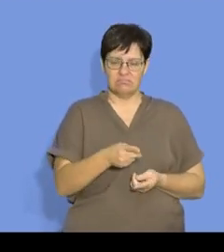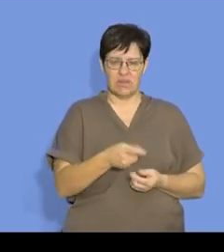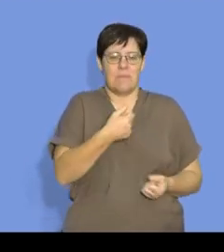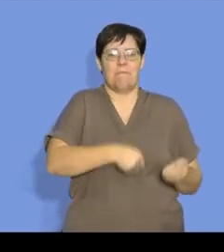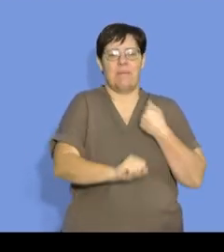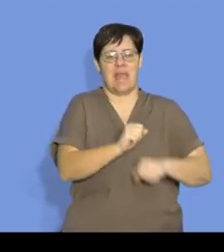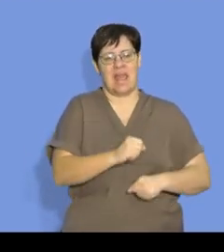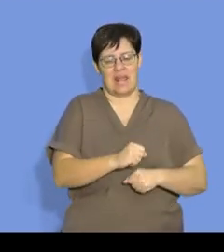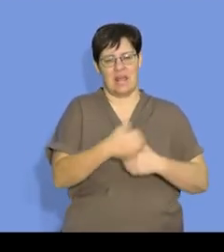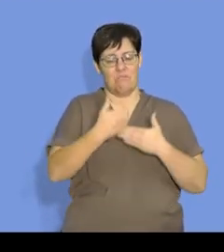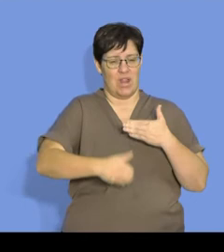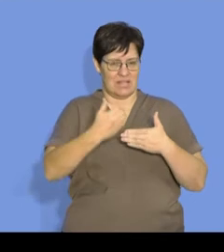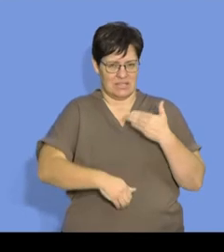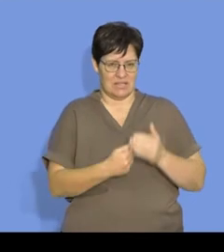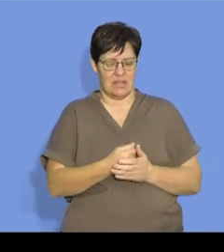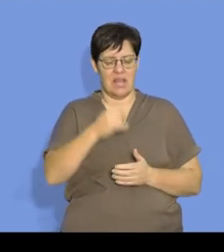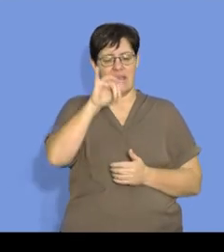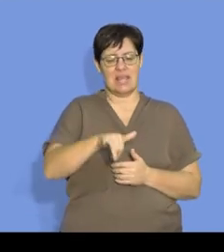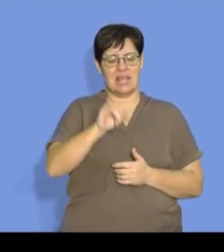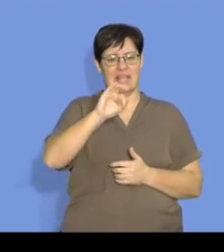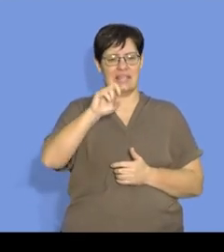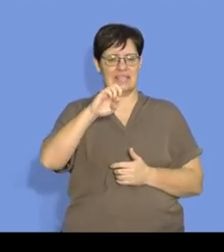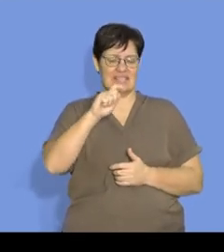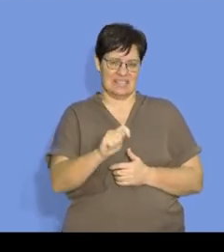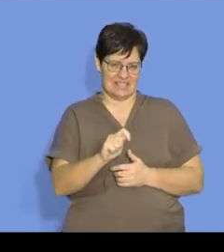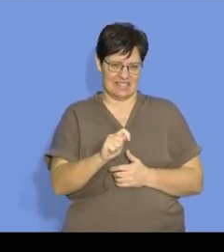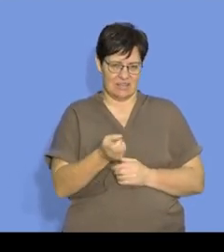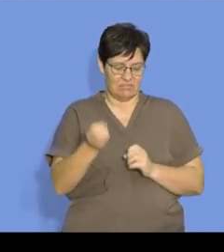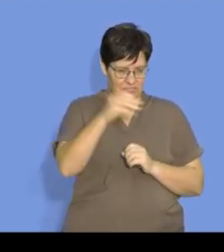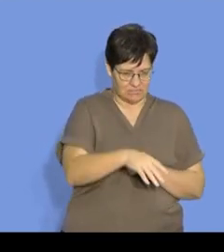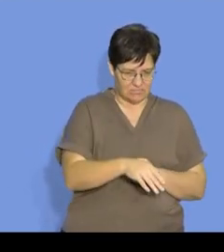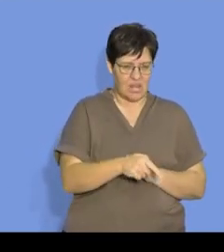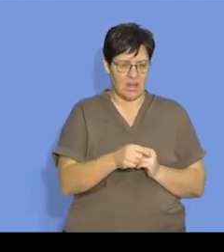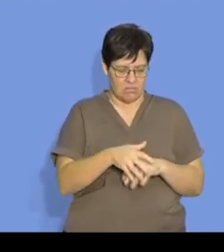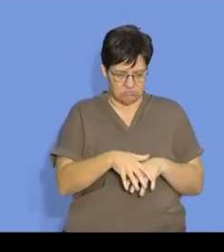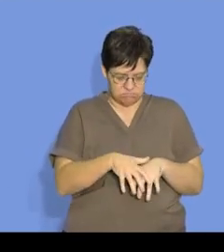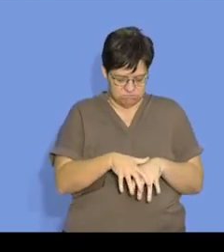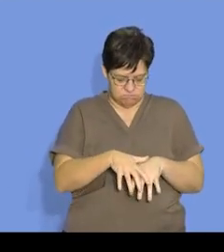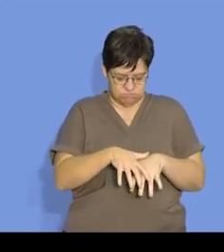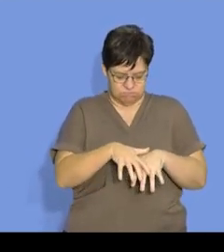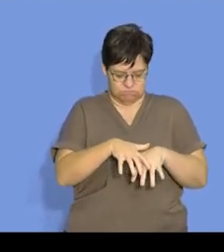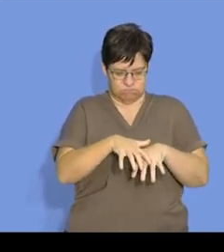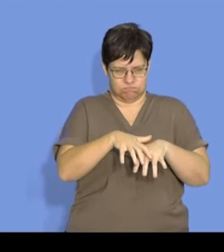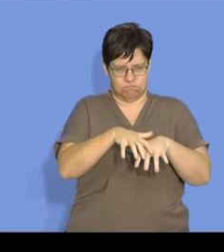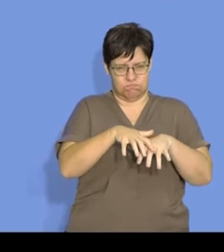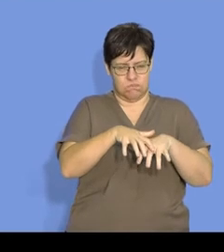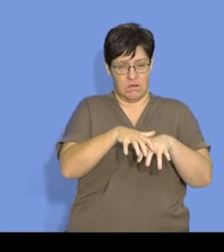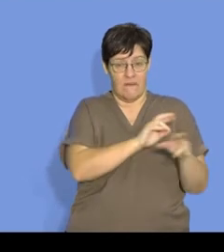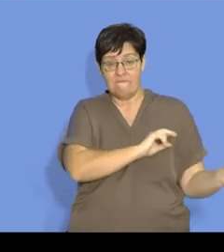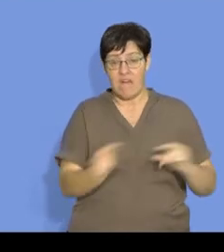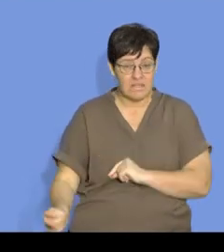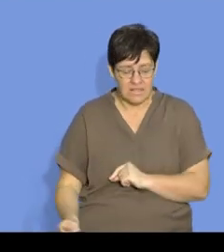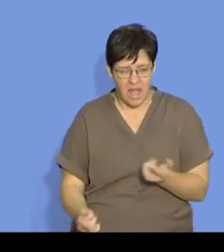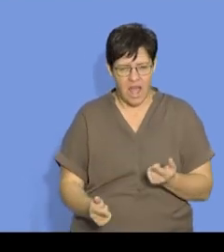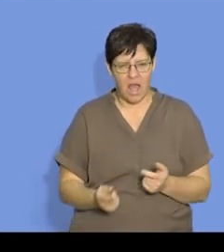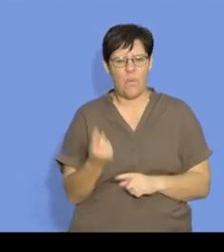the baking of bread, where we use yeast to get the bread ready, but it's not ready